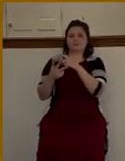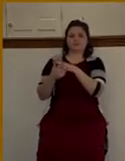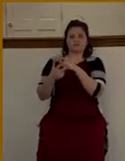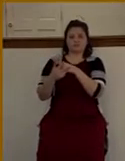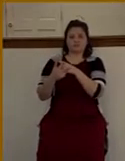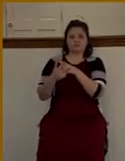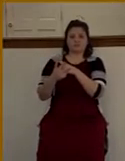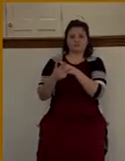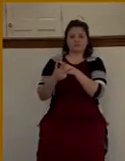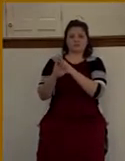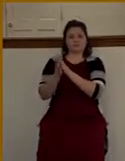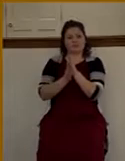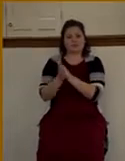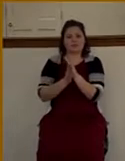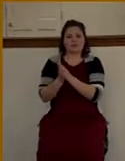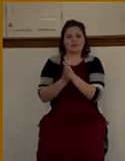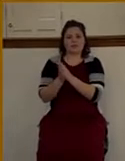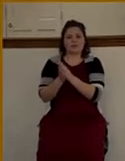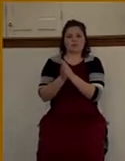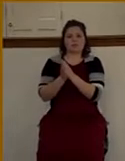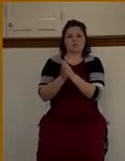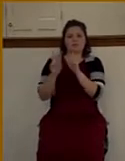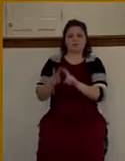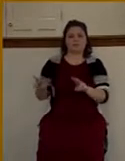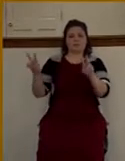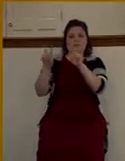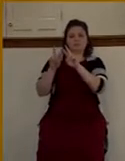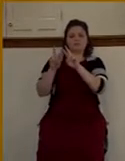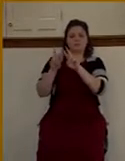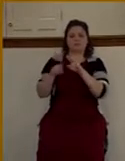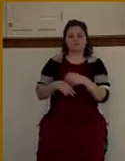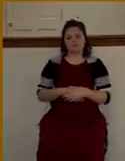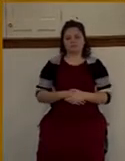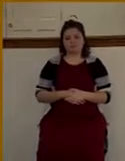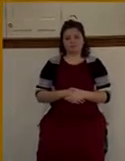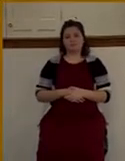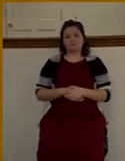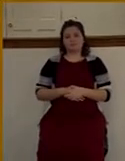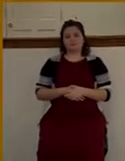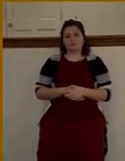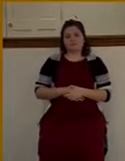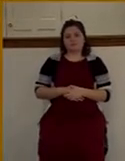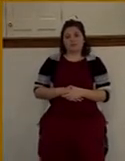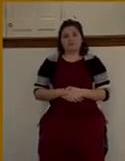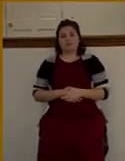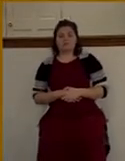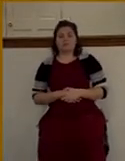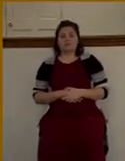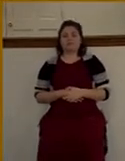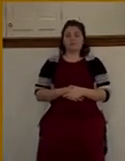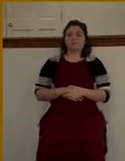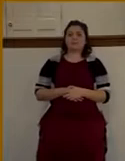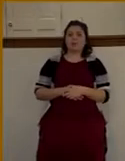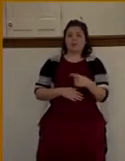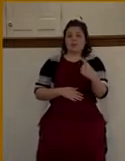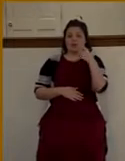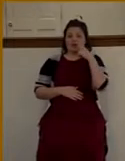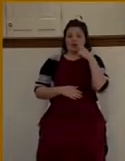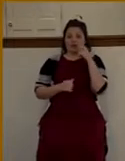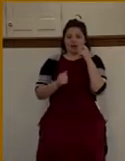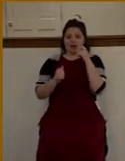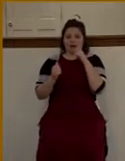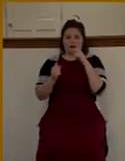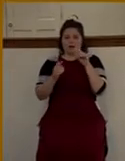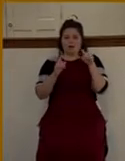this man. And when we look at this man, there's a lot of things about him that we could say is right. I think we could say that he had the right